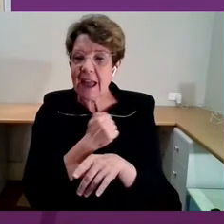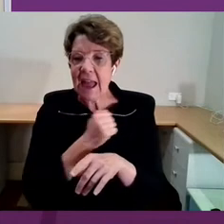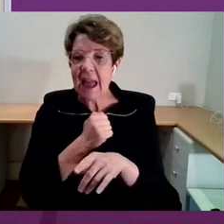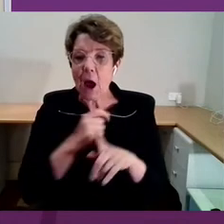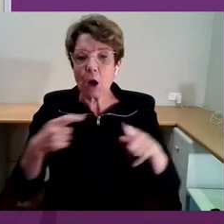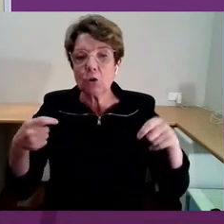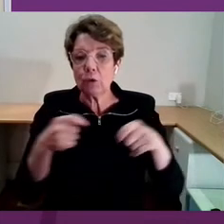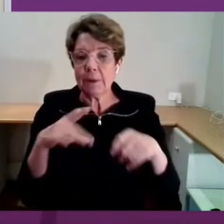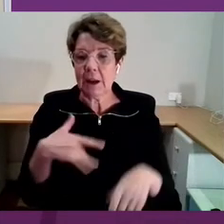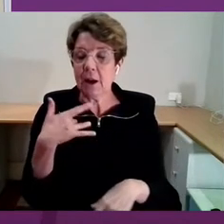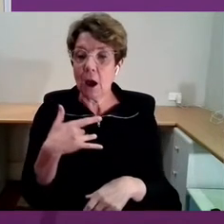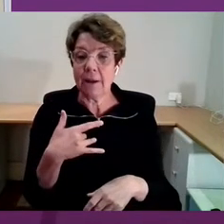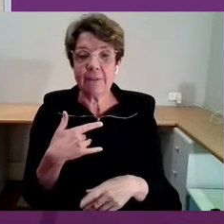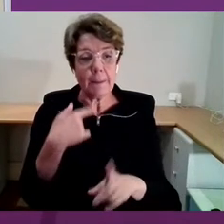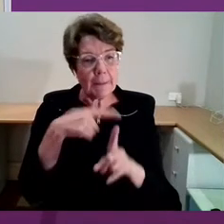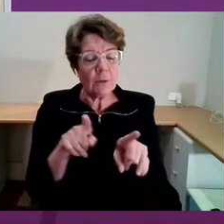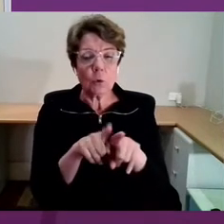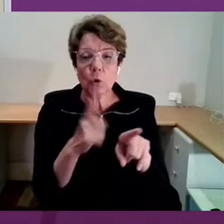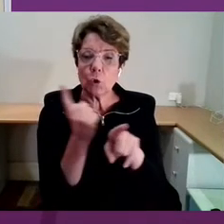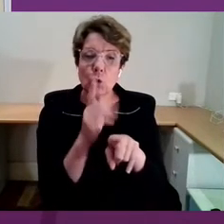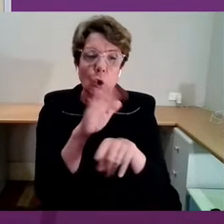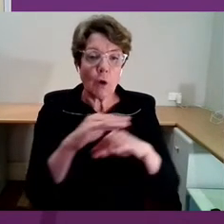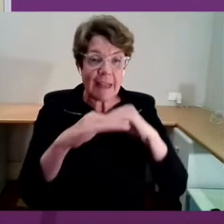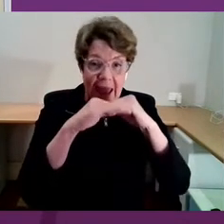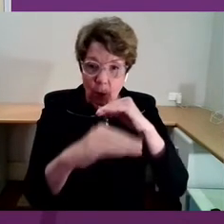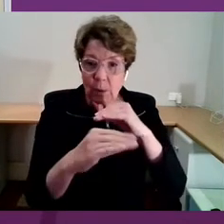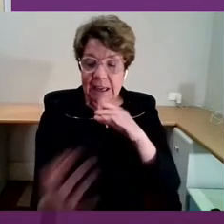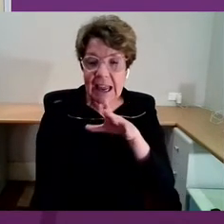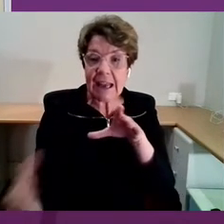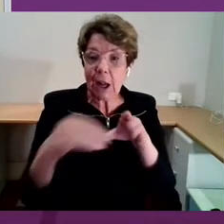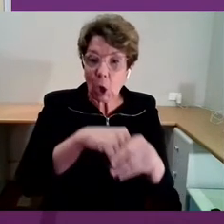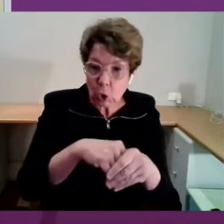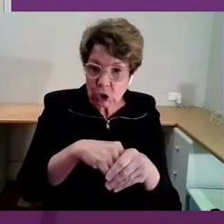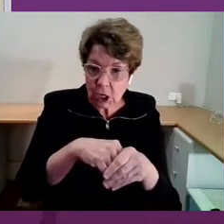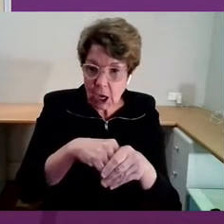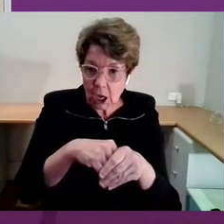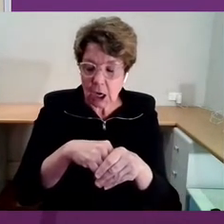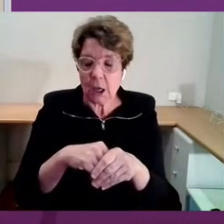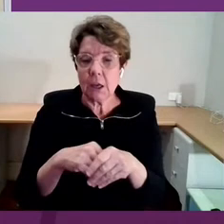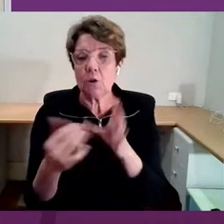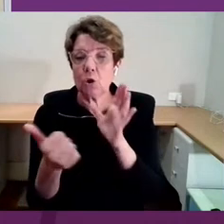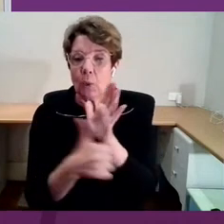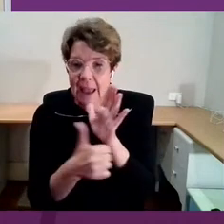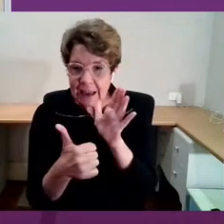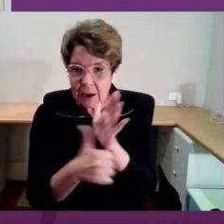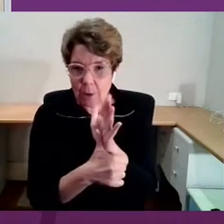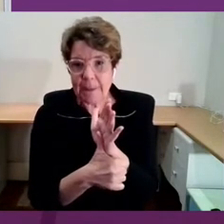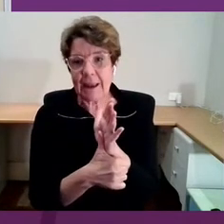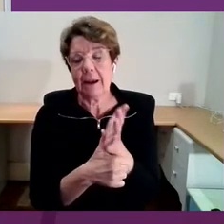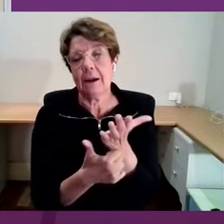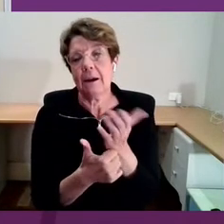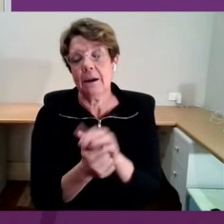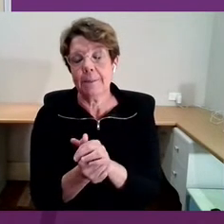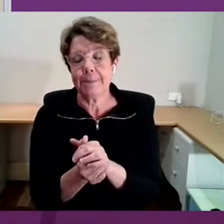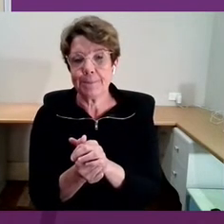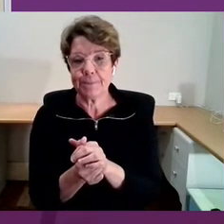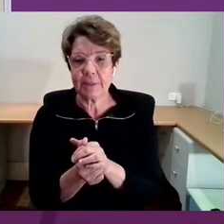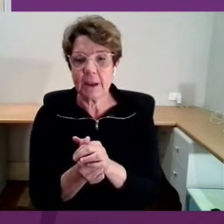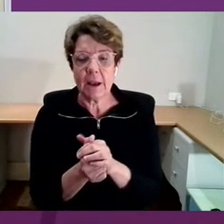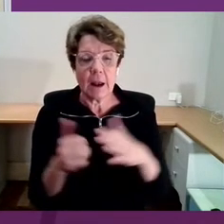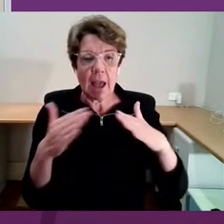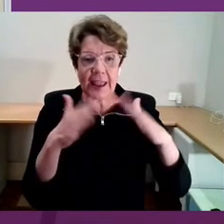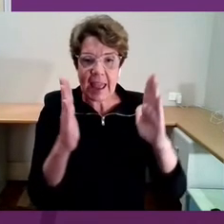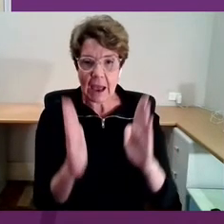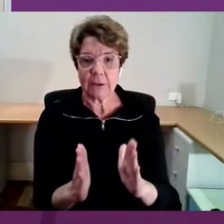to equity and to inclusion, to economic factors. Obviously housing, you know, safe